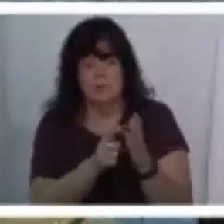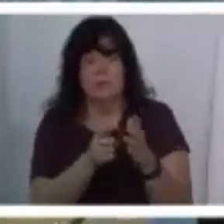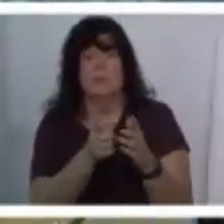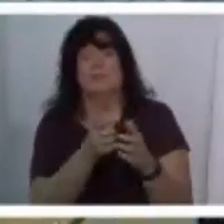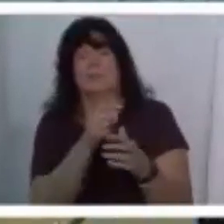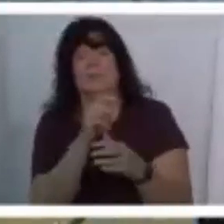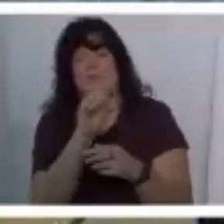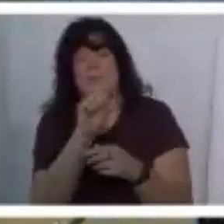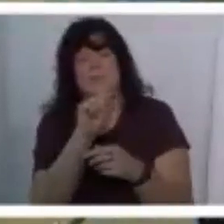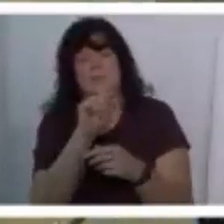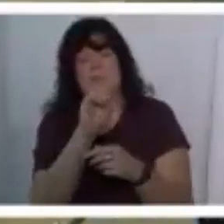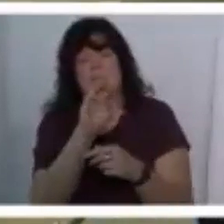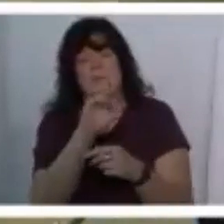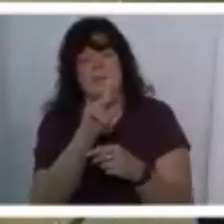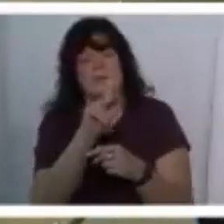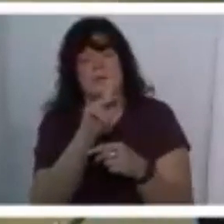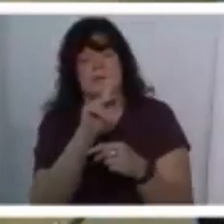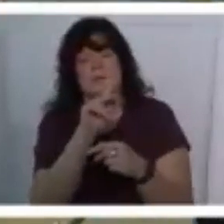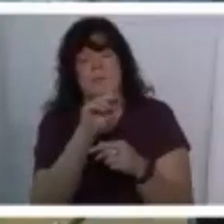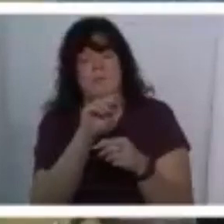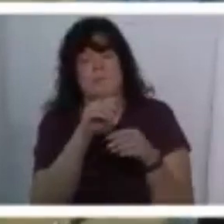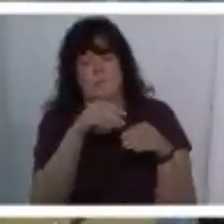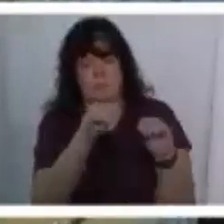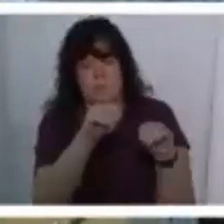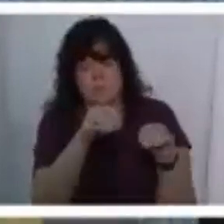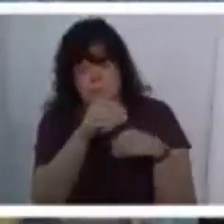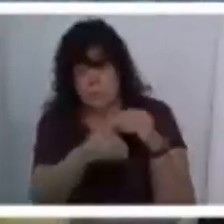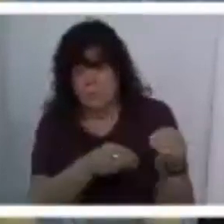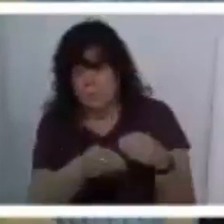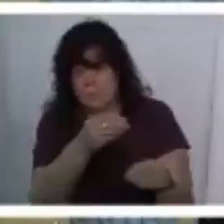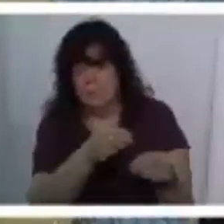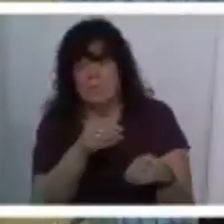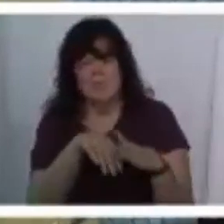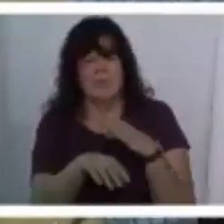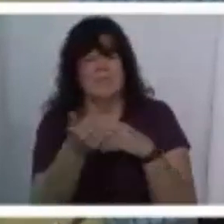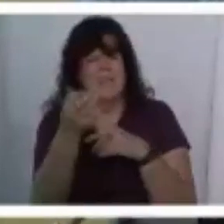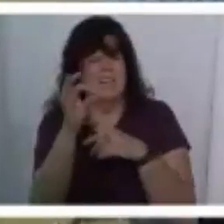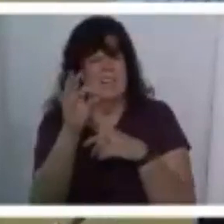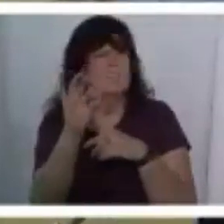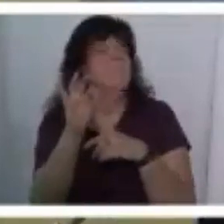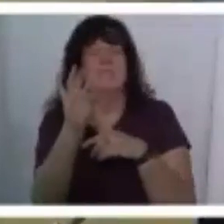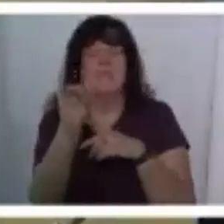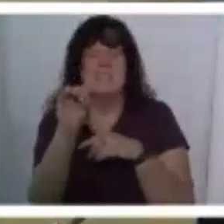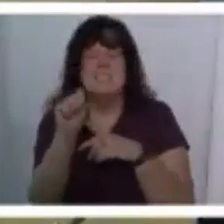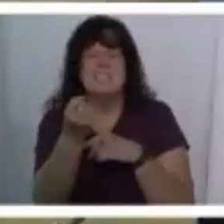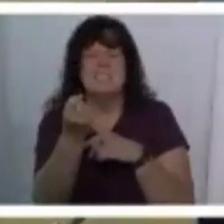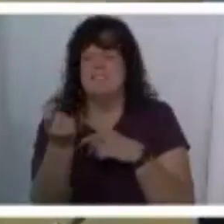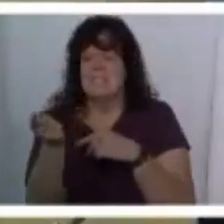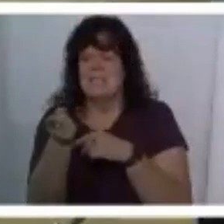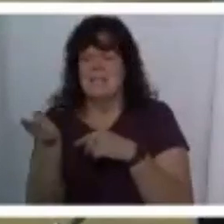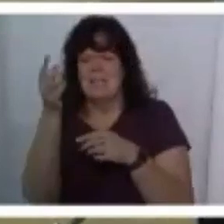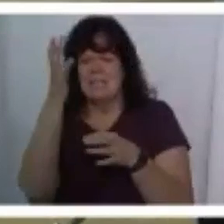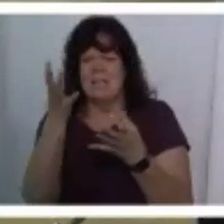decided in relatively recent years this is in the early 90s that they wanted to be